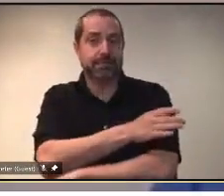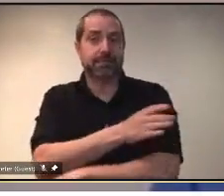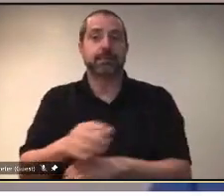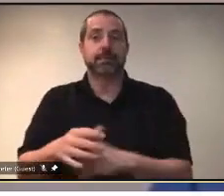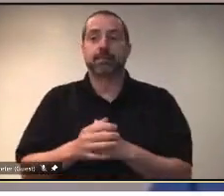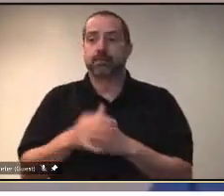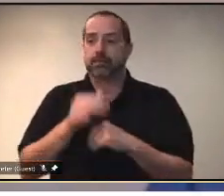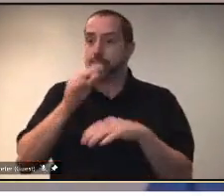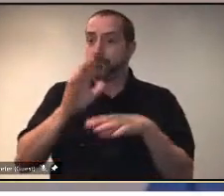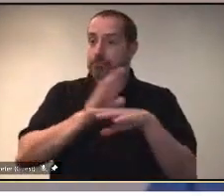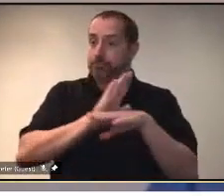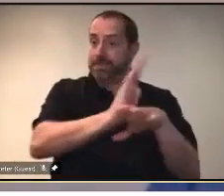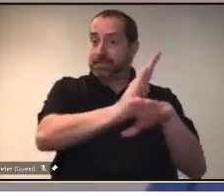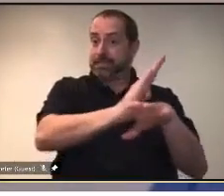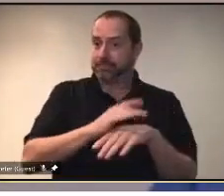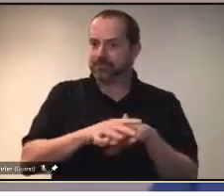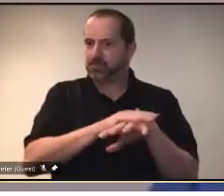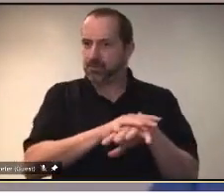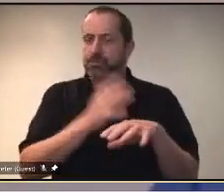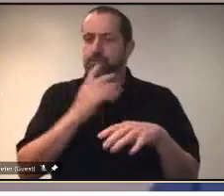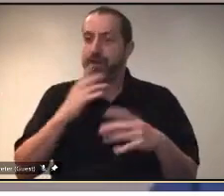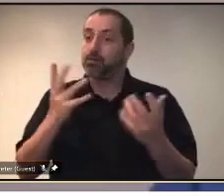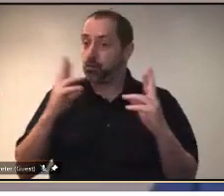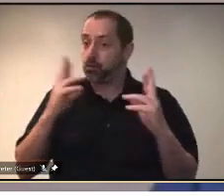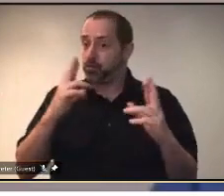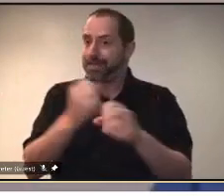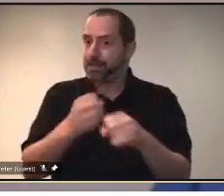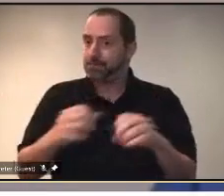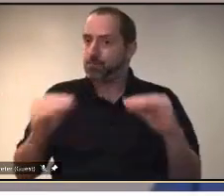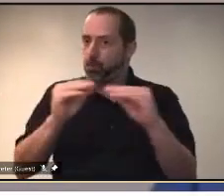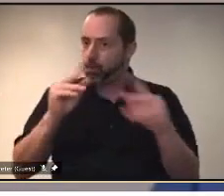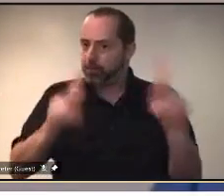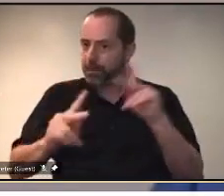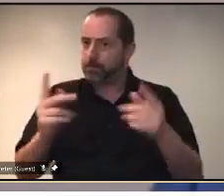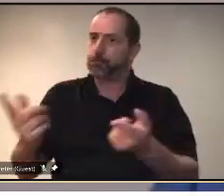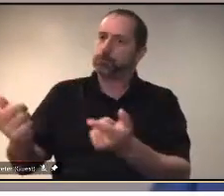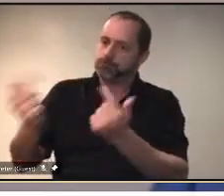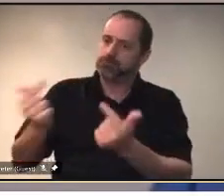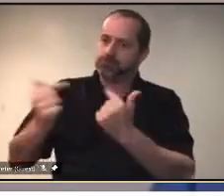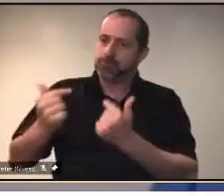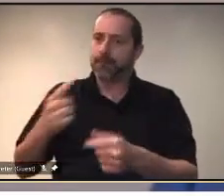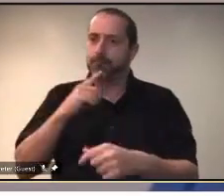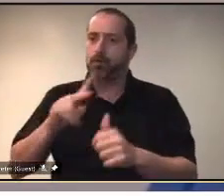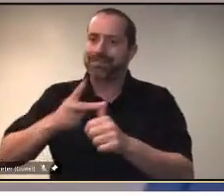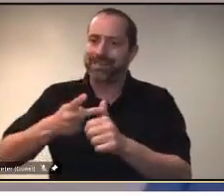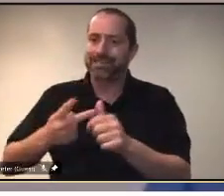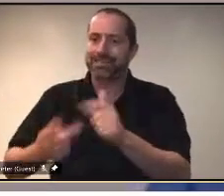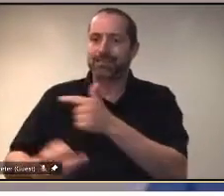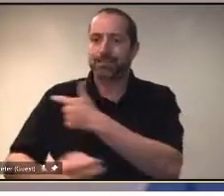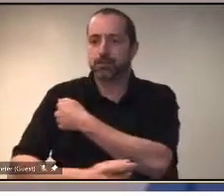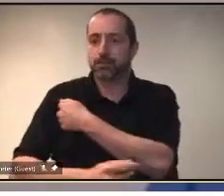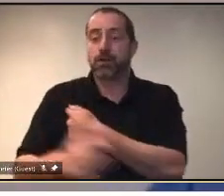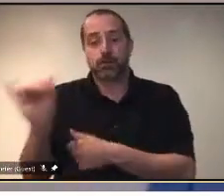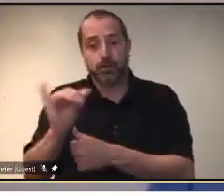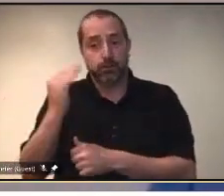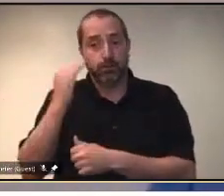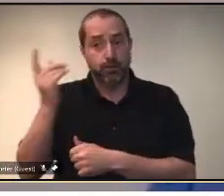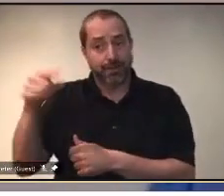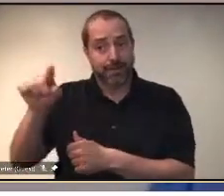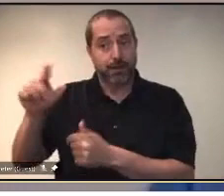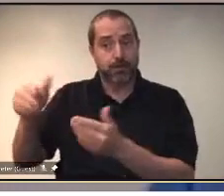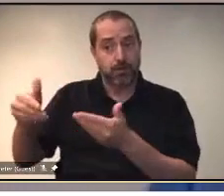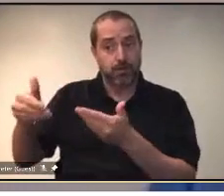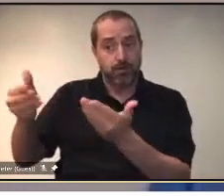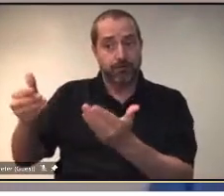hope to get more people interested in coming in for their second doses. But we also know that they're offered whatever vaccine they choose to take.